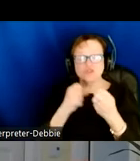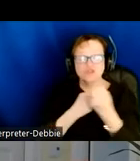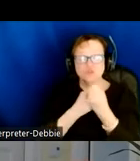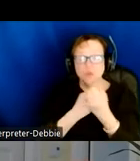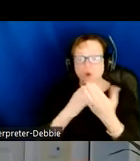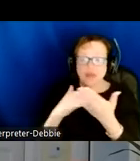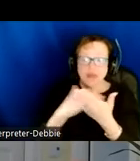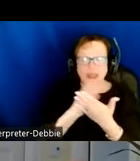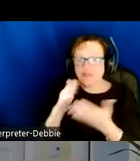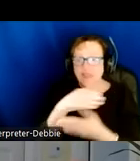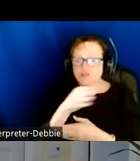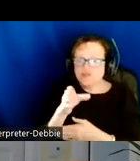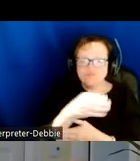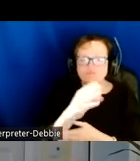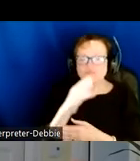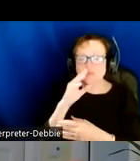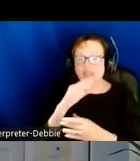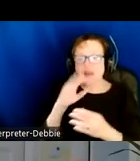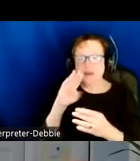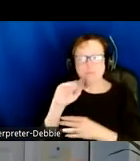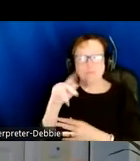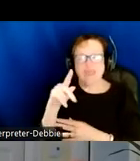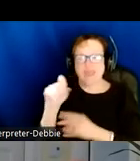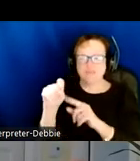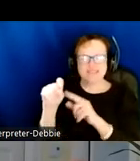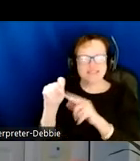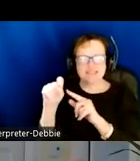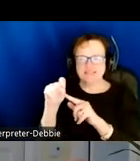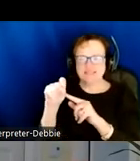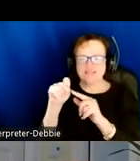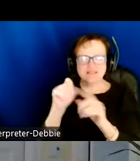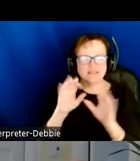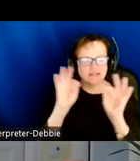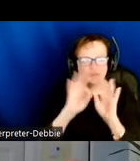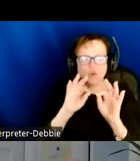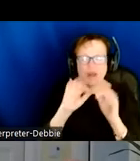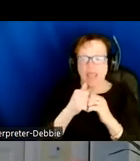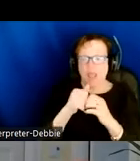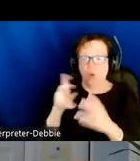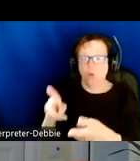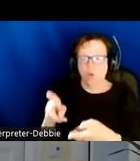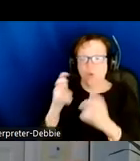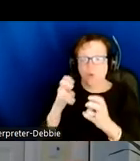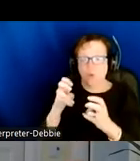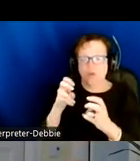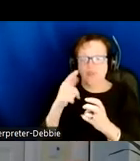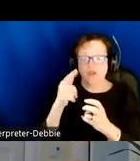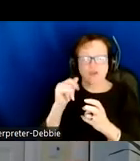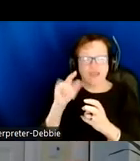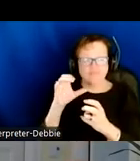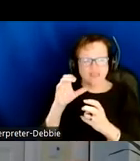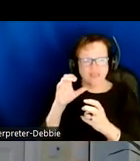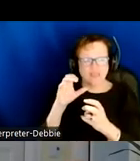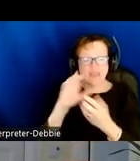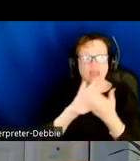particular, we were interested in looking at maps and how we could take the graphical map contents and turn them into